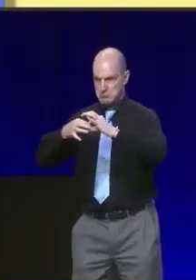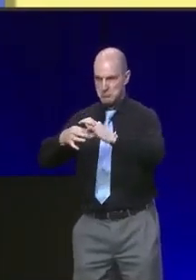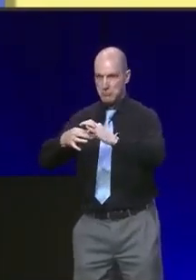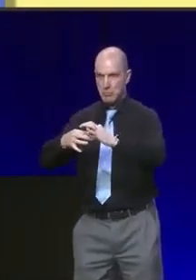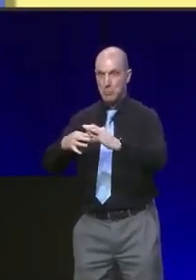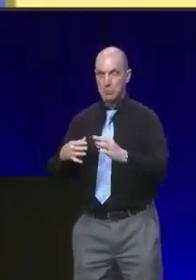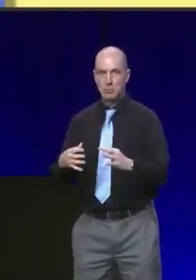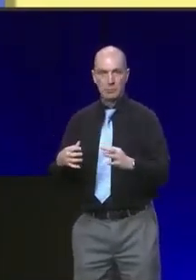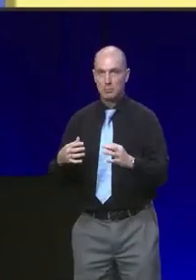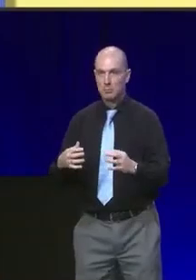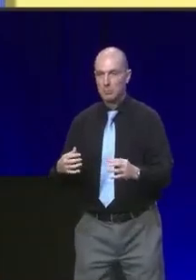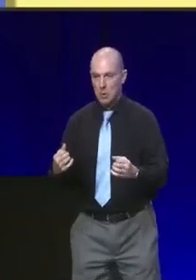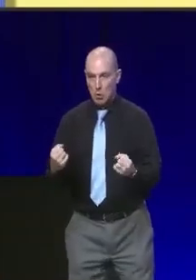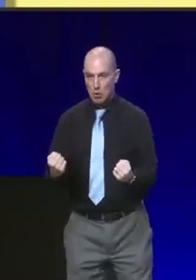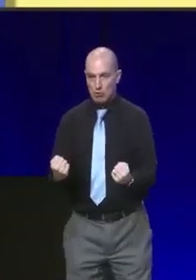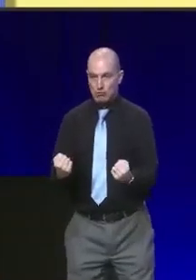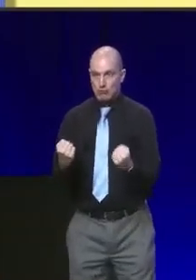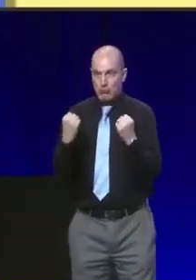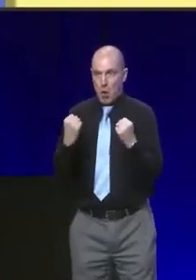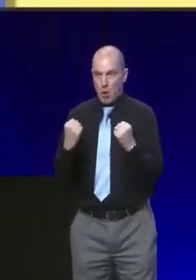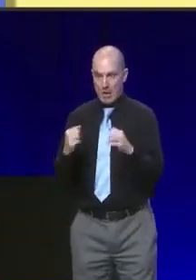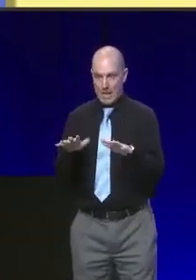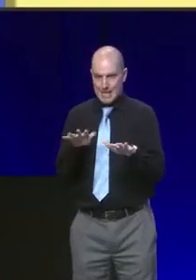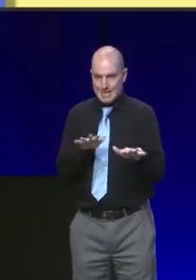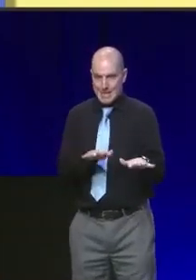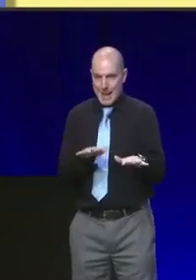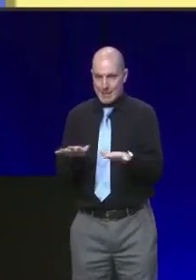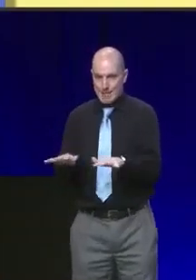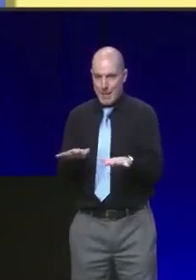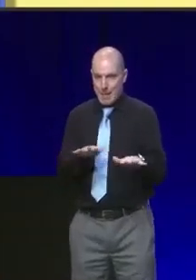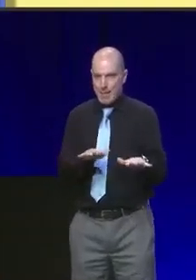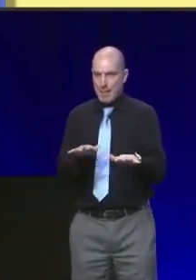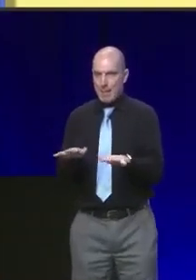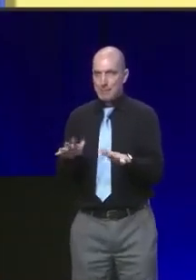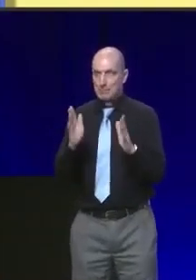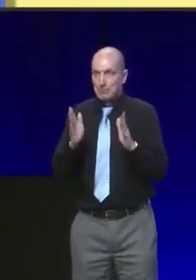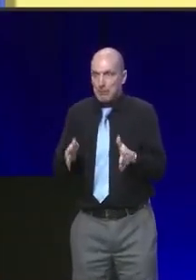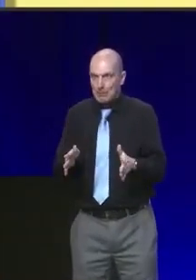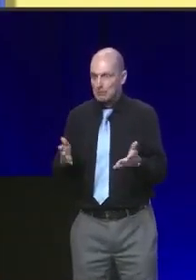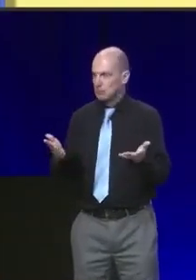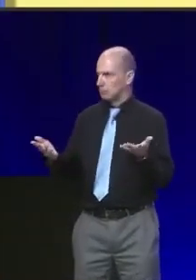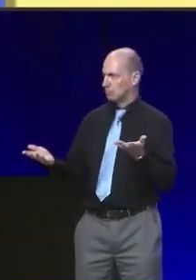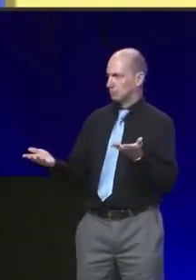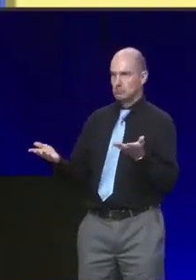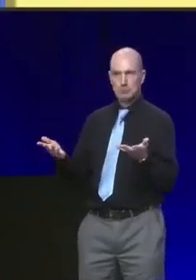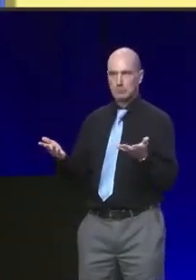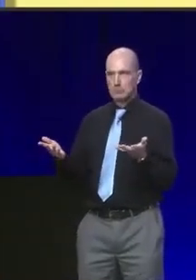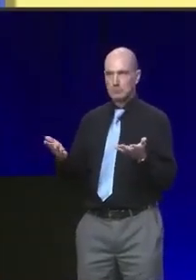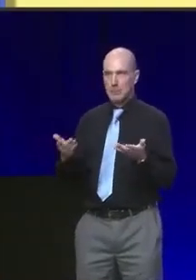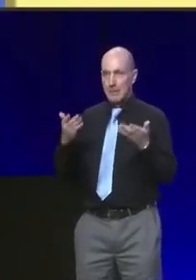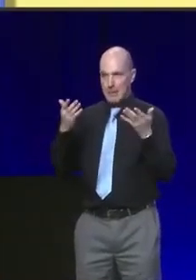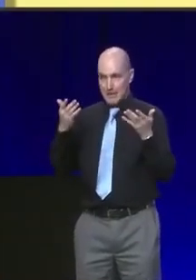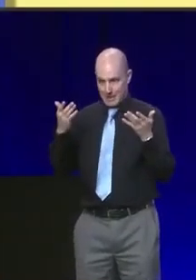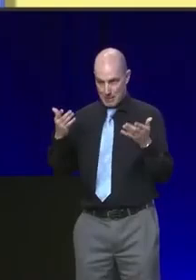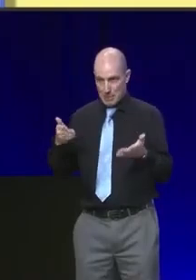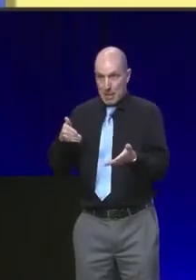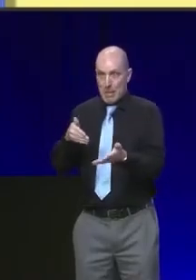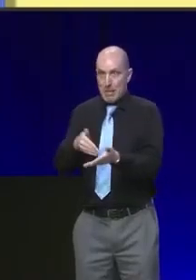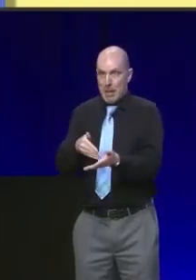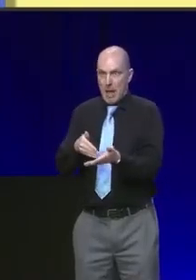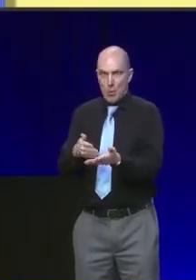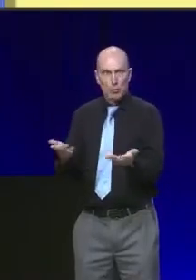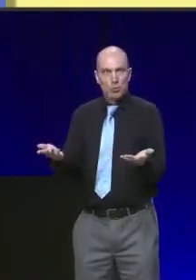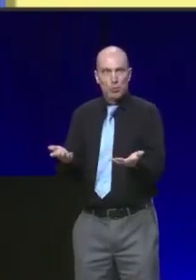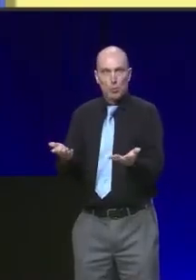stable. But instead, in 2024, a Labour government tells us